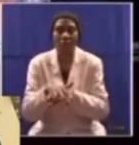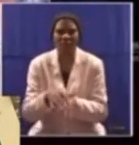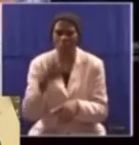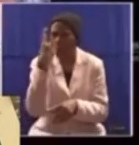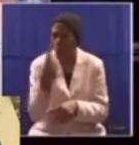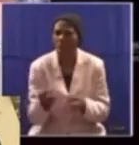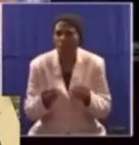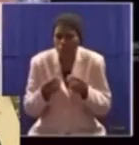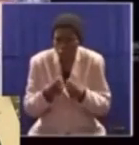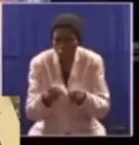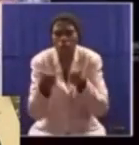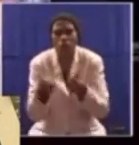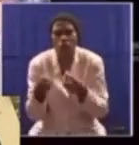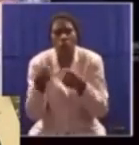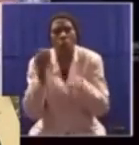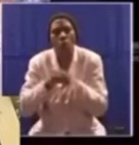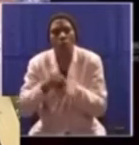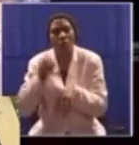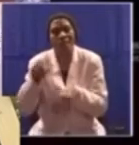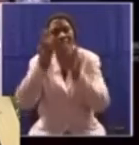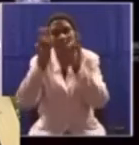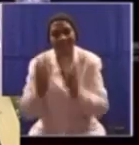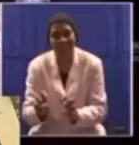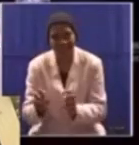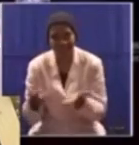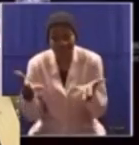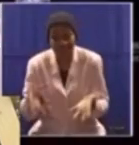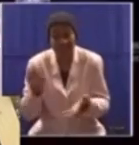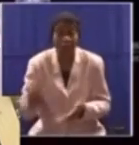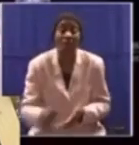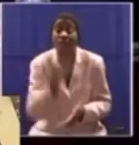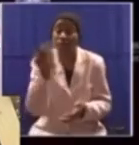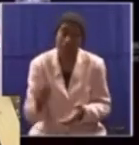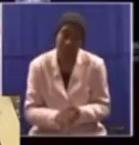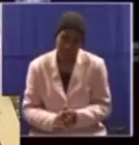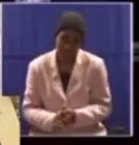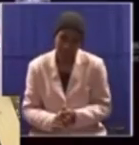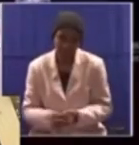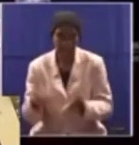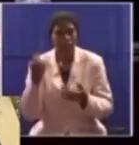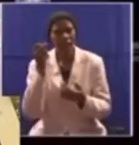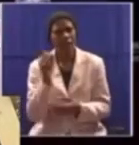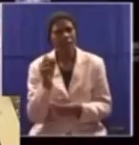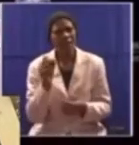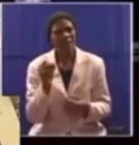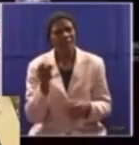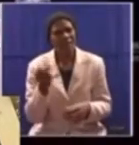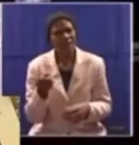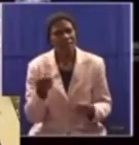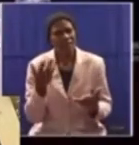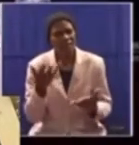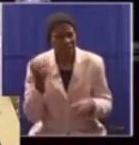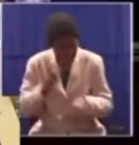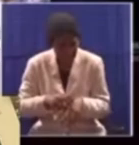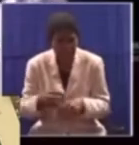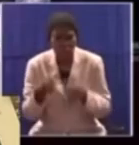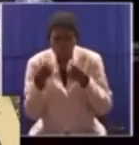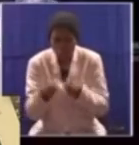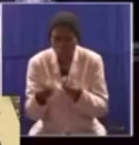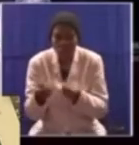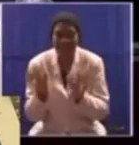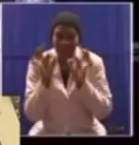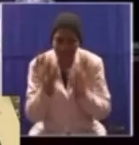to the current electricity crisis in the country instead of considering practical solutions